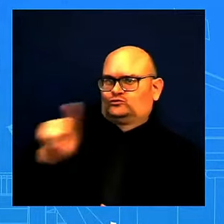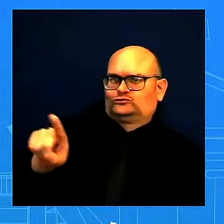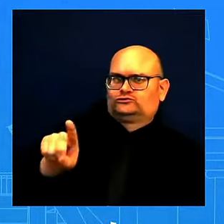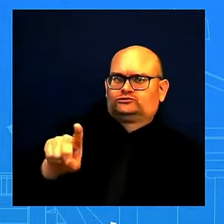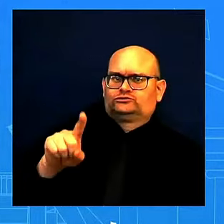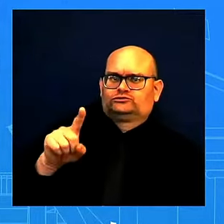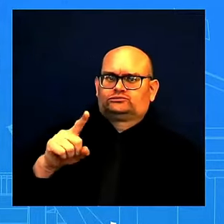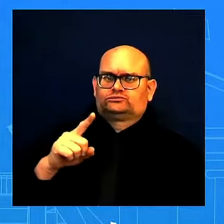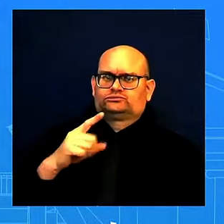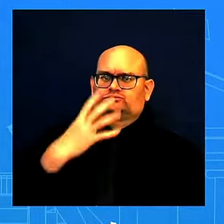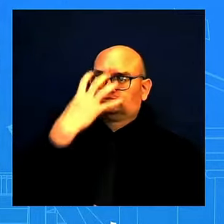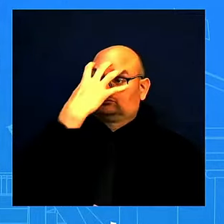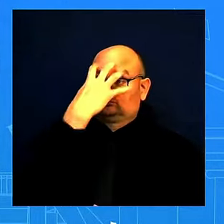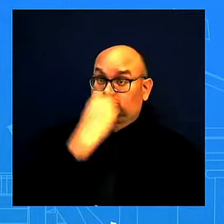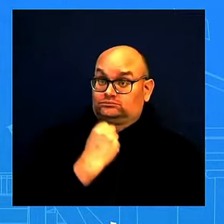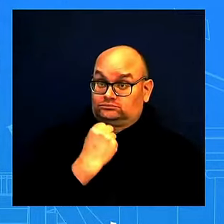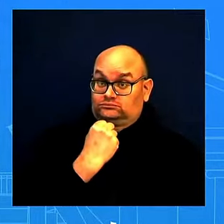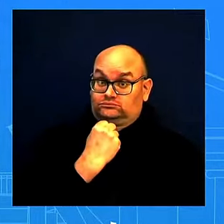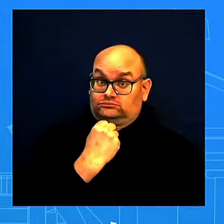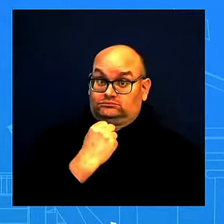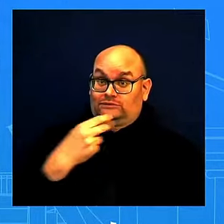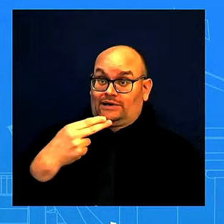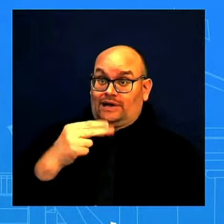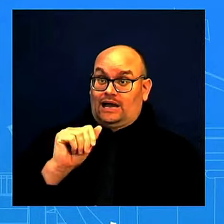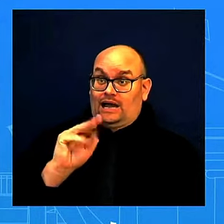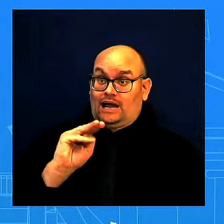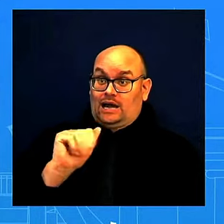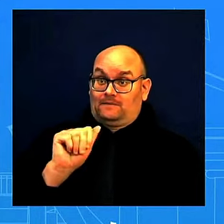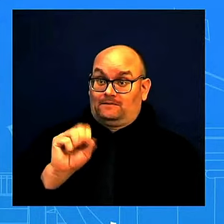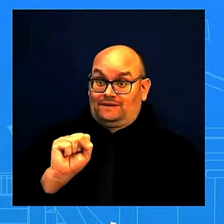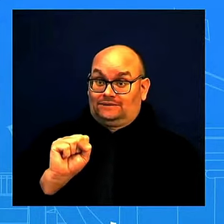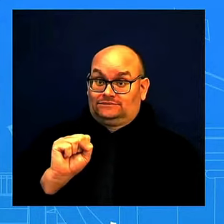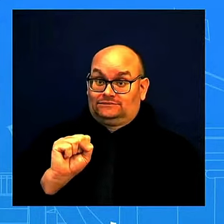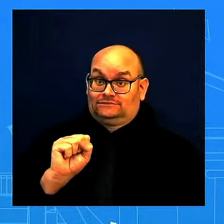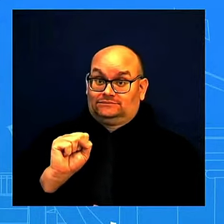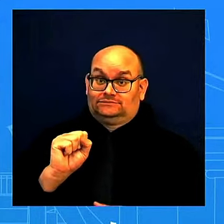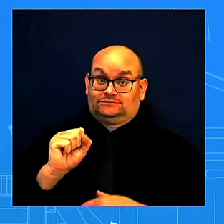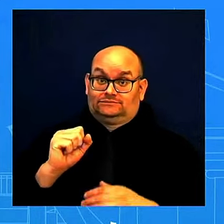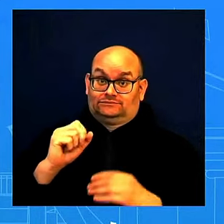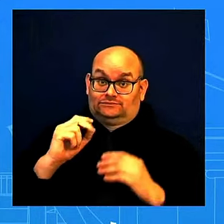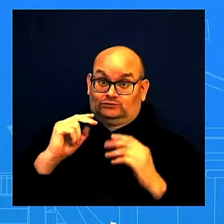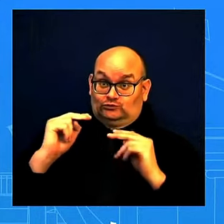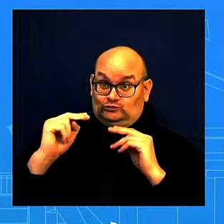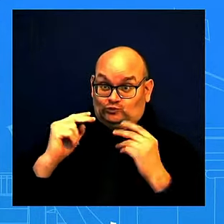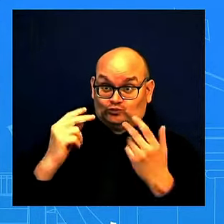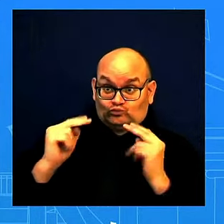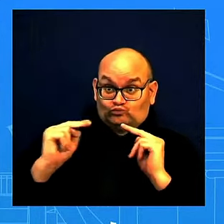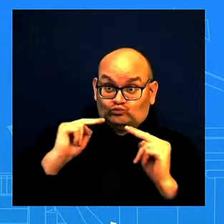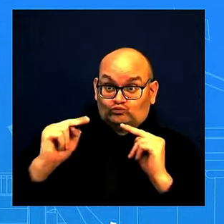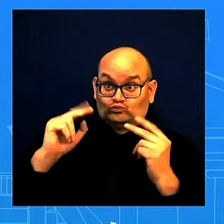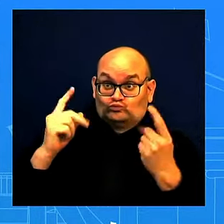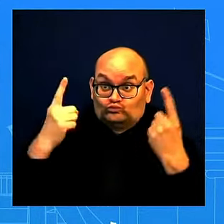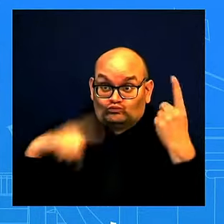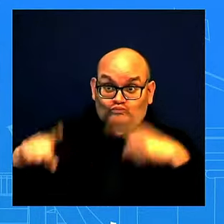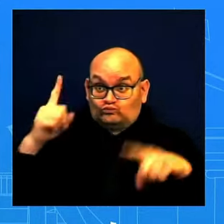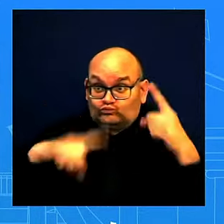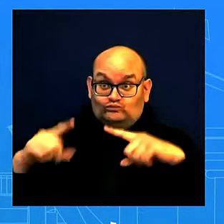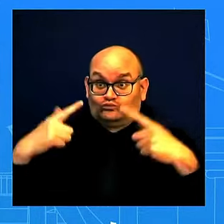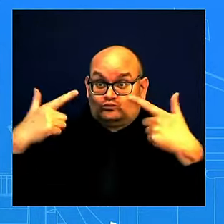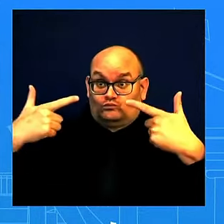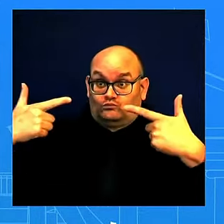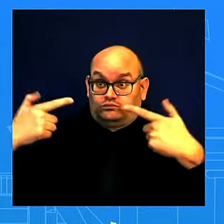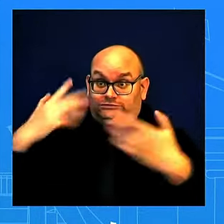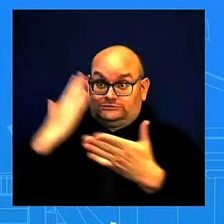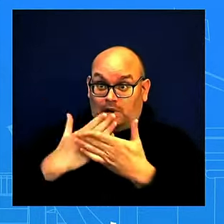administration has said you're closer than ever. What are those final steps? And how is the President involved in the final